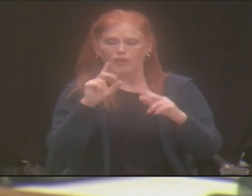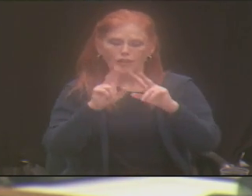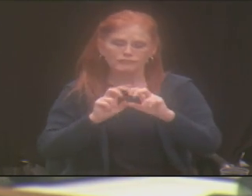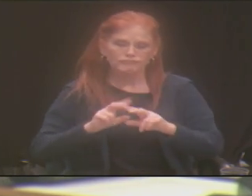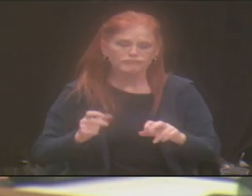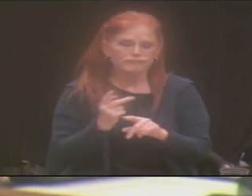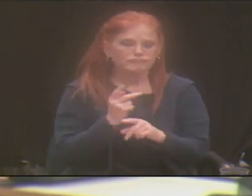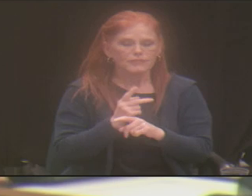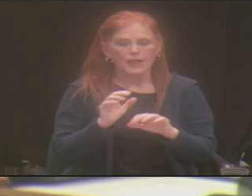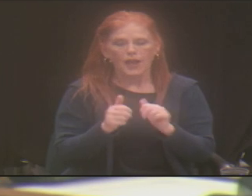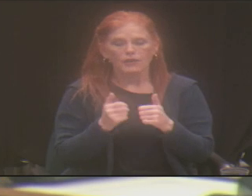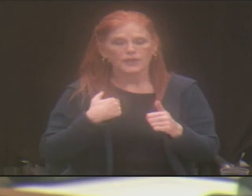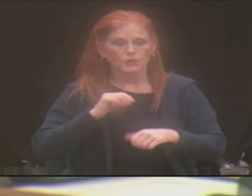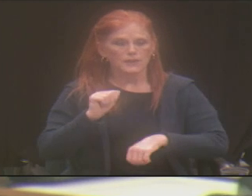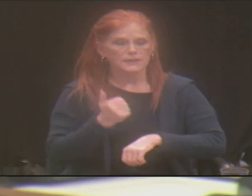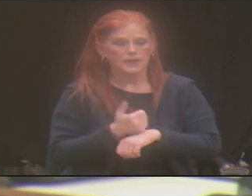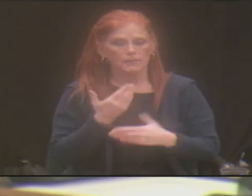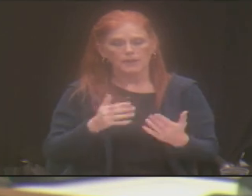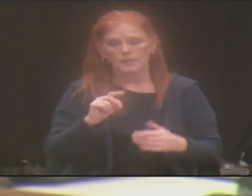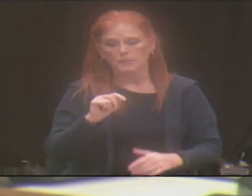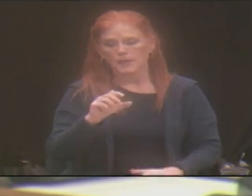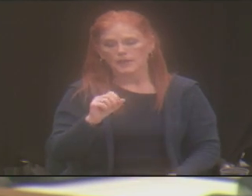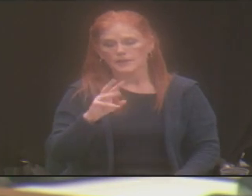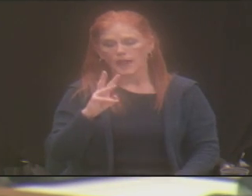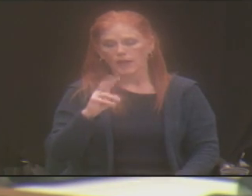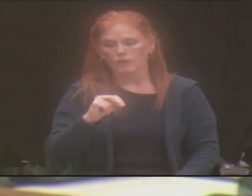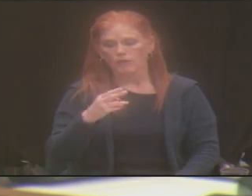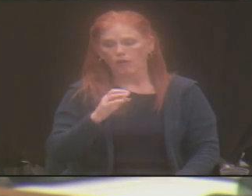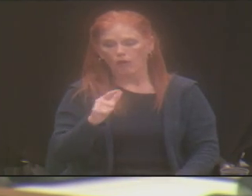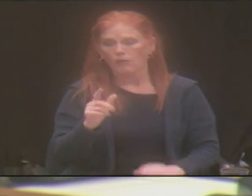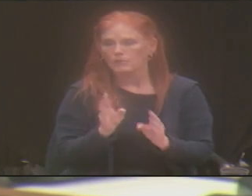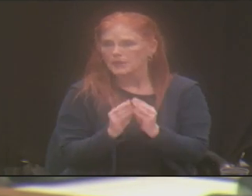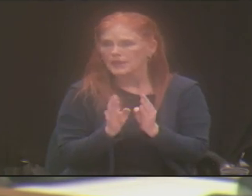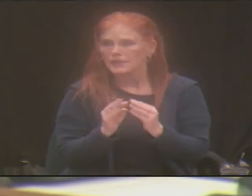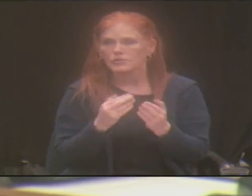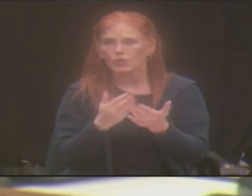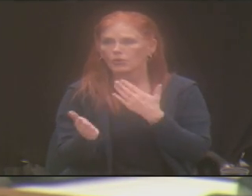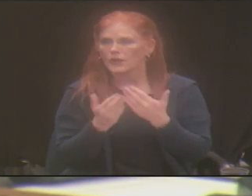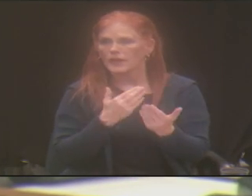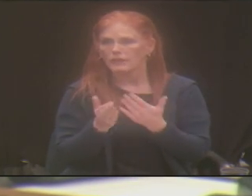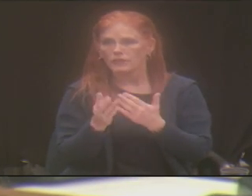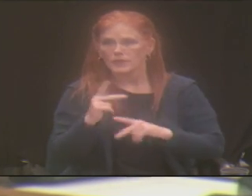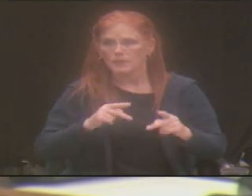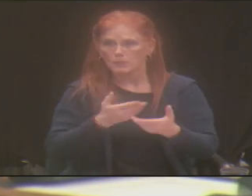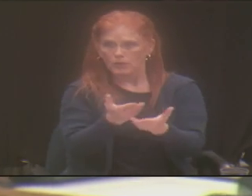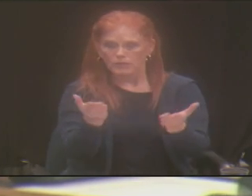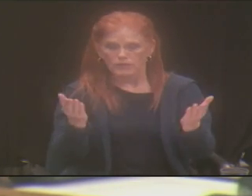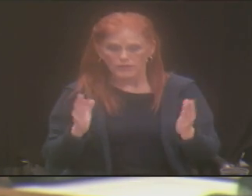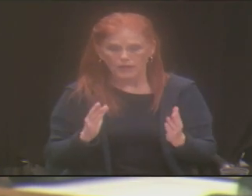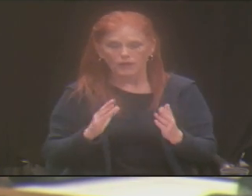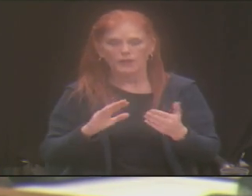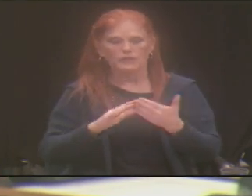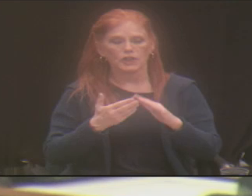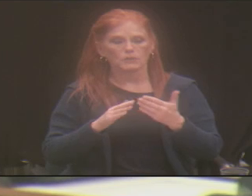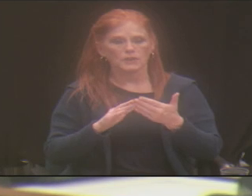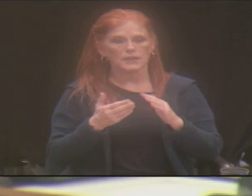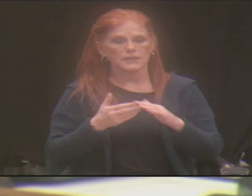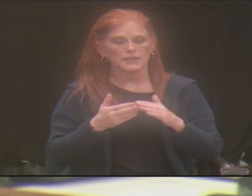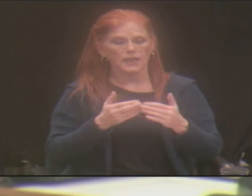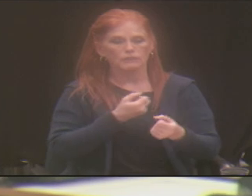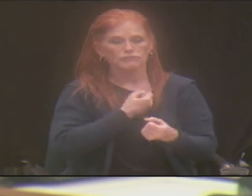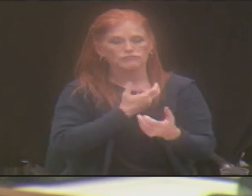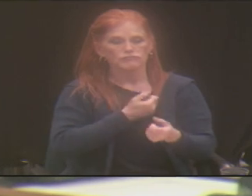we host either town halls to give individuals in the community an ability to air their concerns,